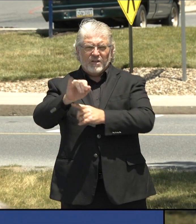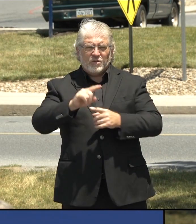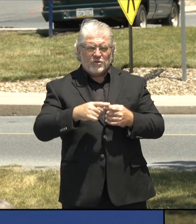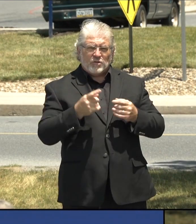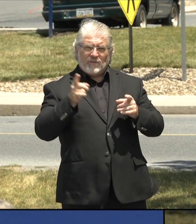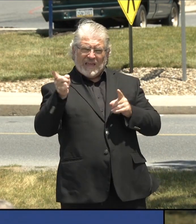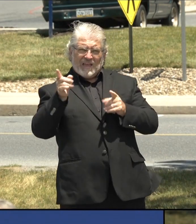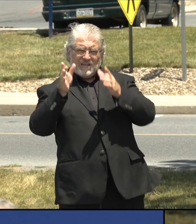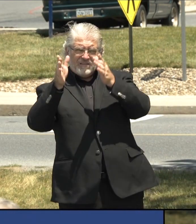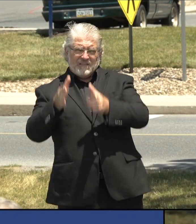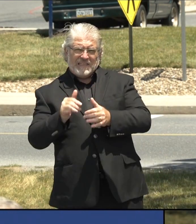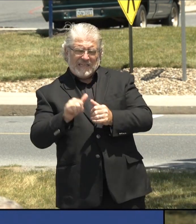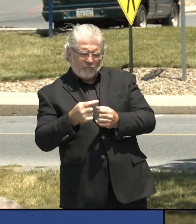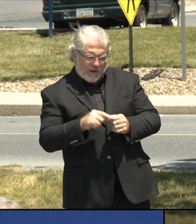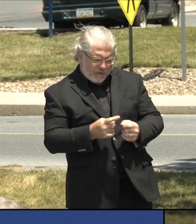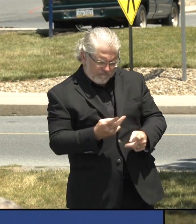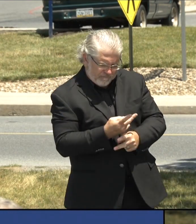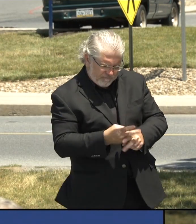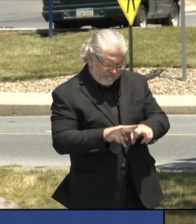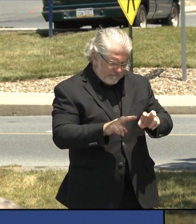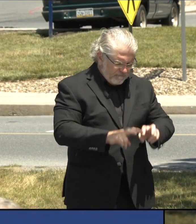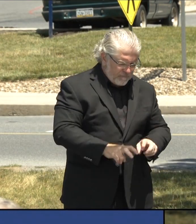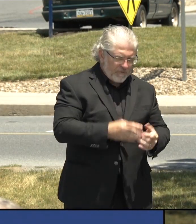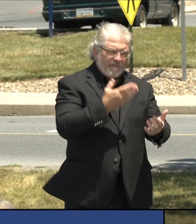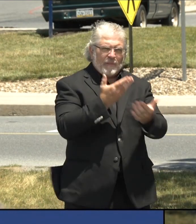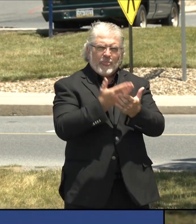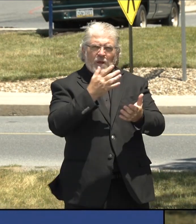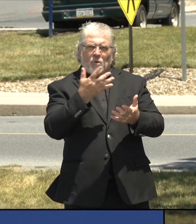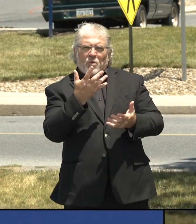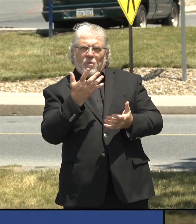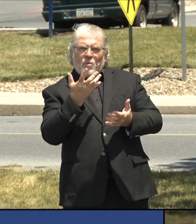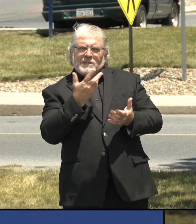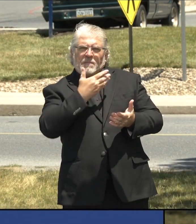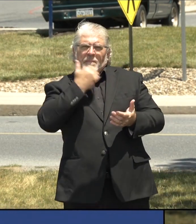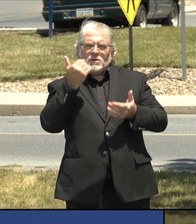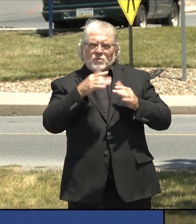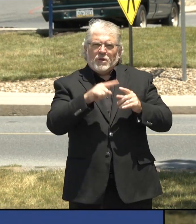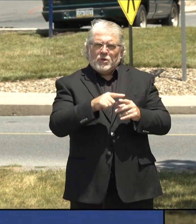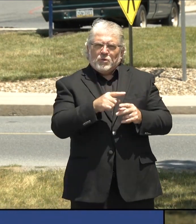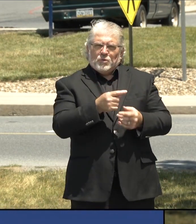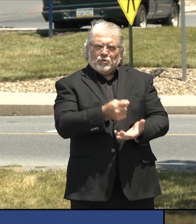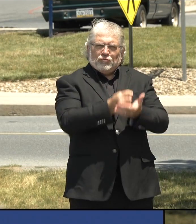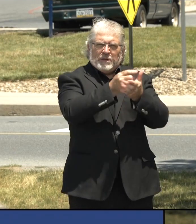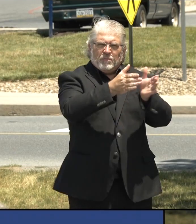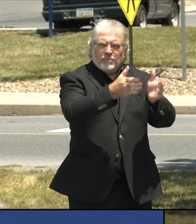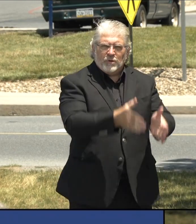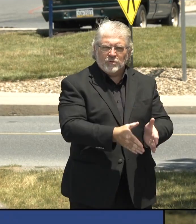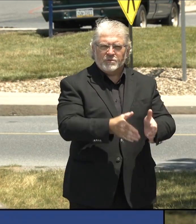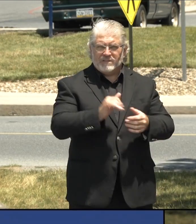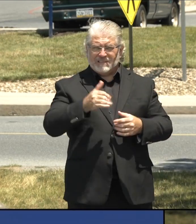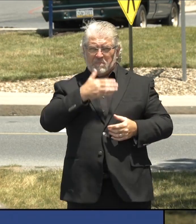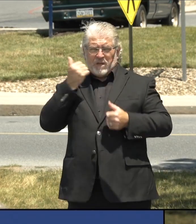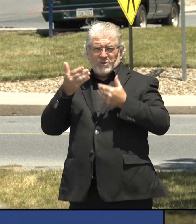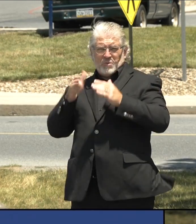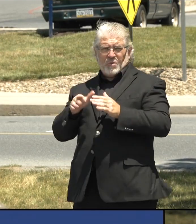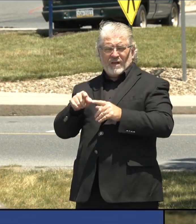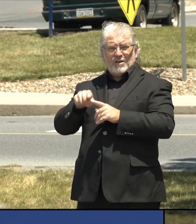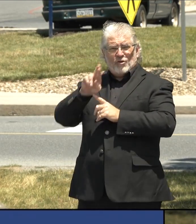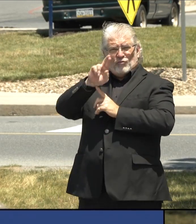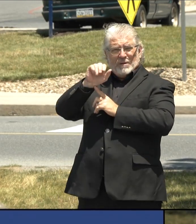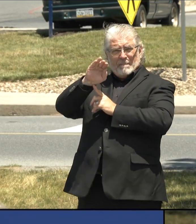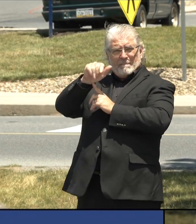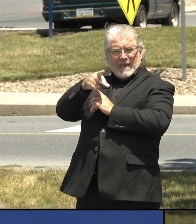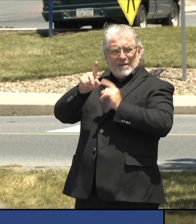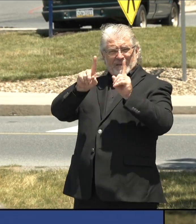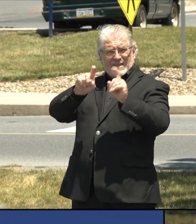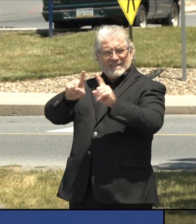much faster than using traditional research approach. Remap actually tests entire recipes of treatments